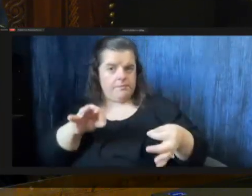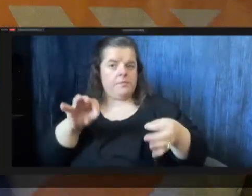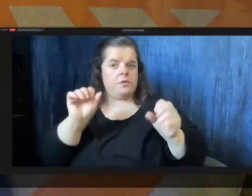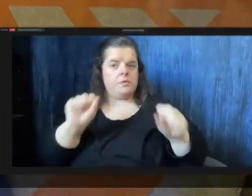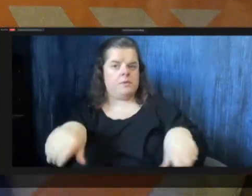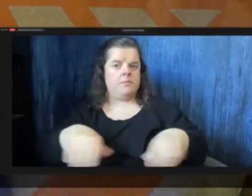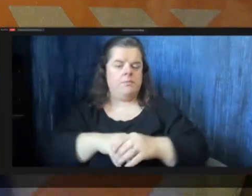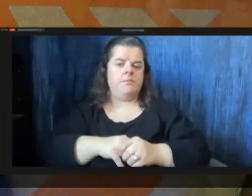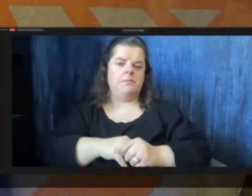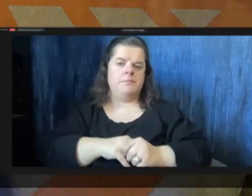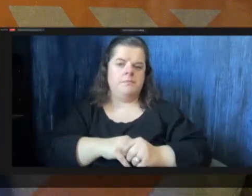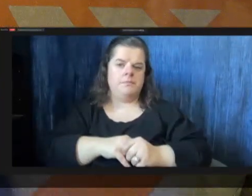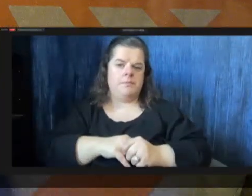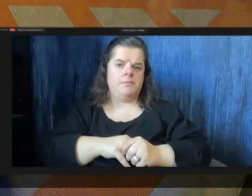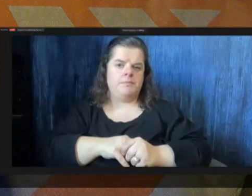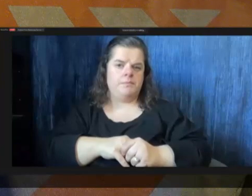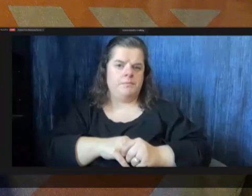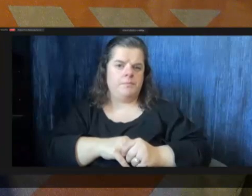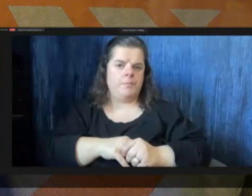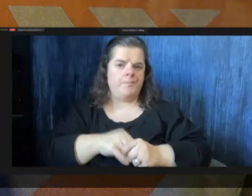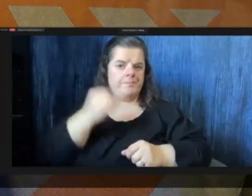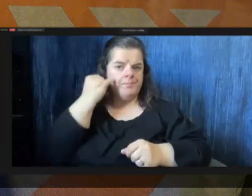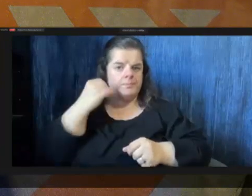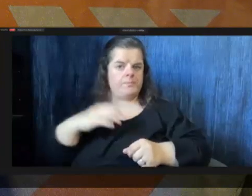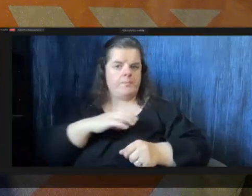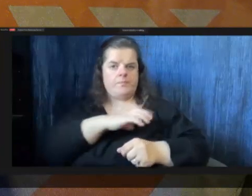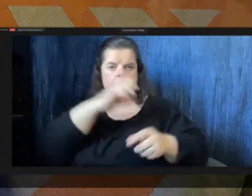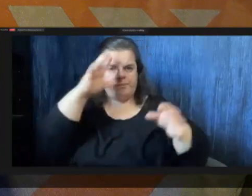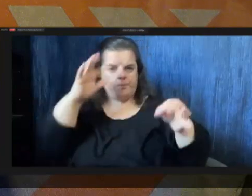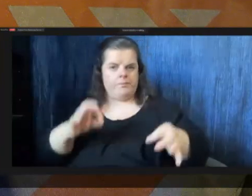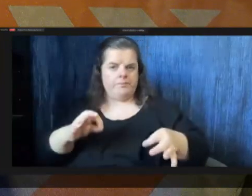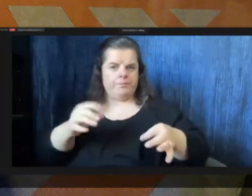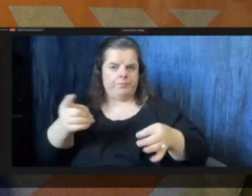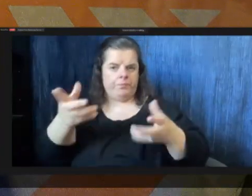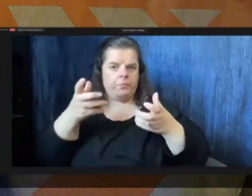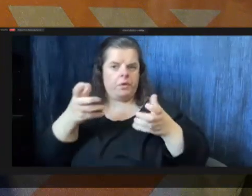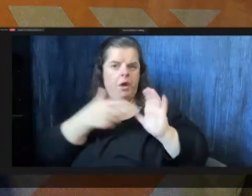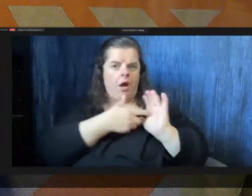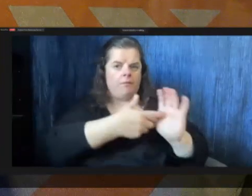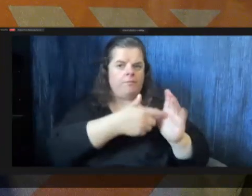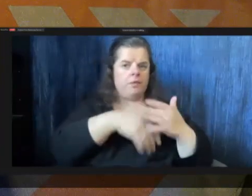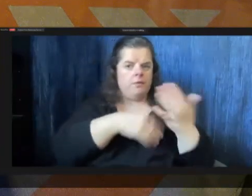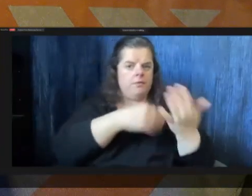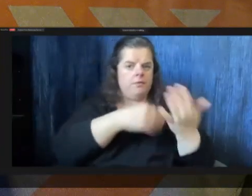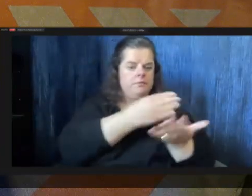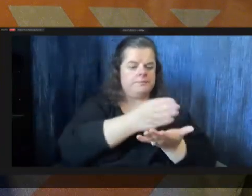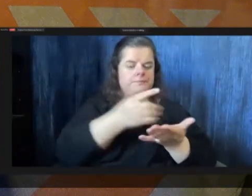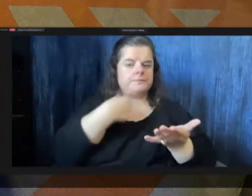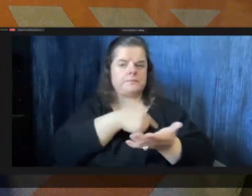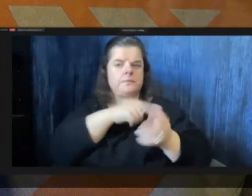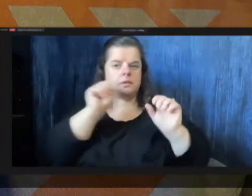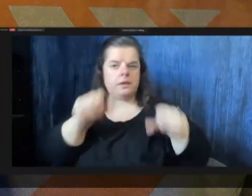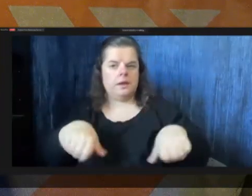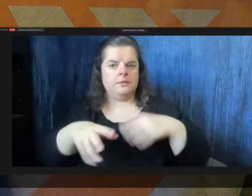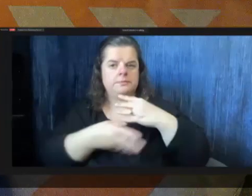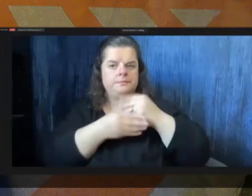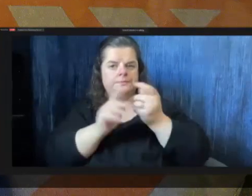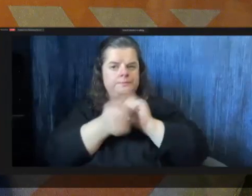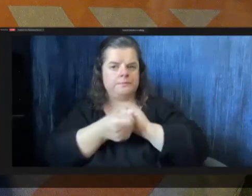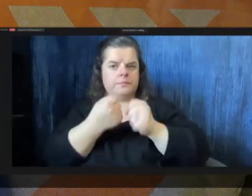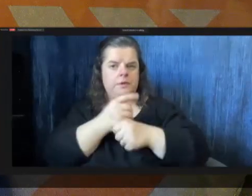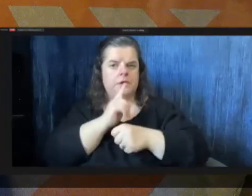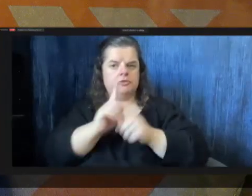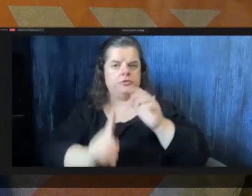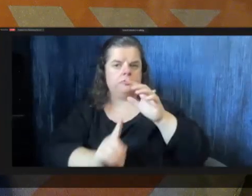if what if council decides that you want to reflect it in the budget then we can make those amendments to make sure that it shows up